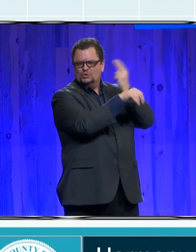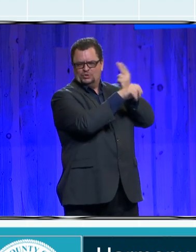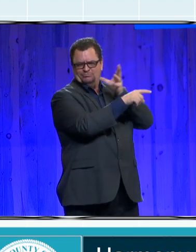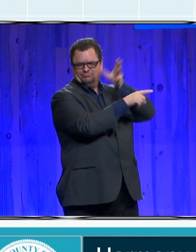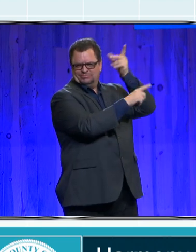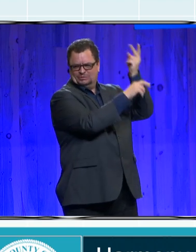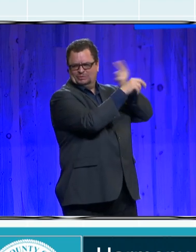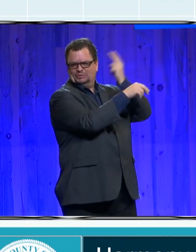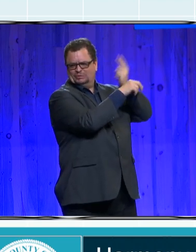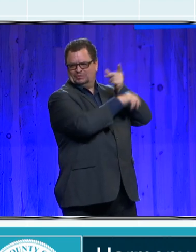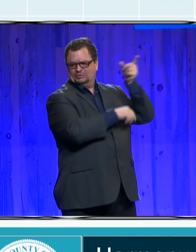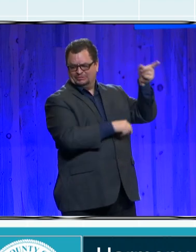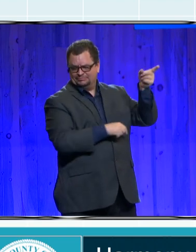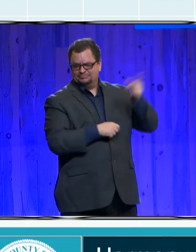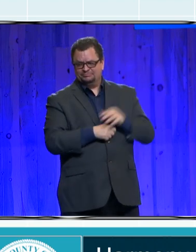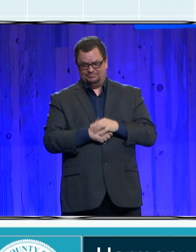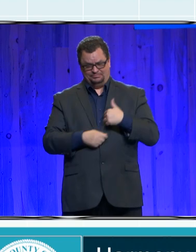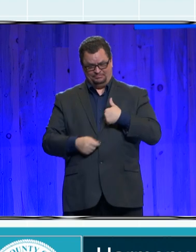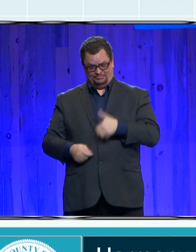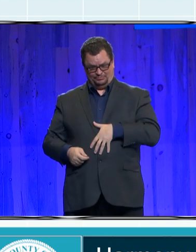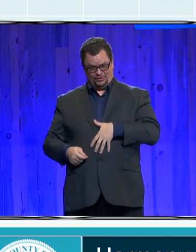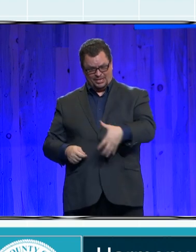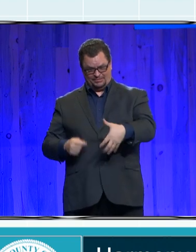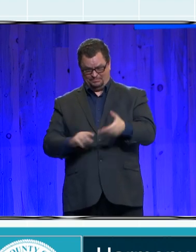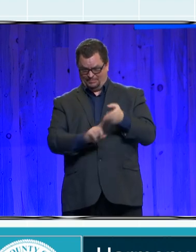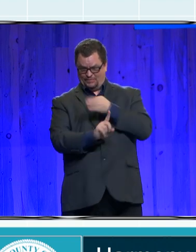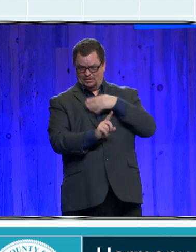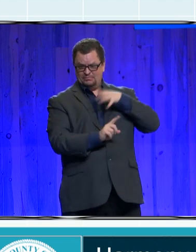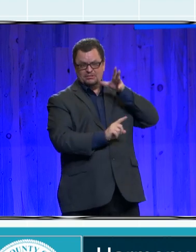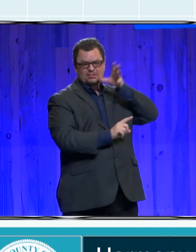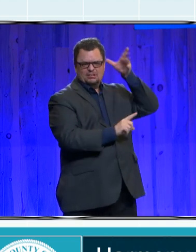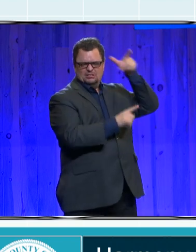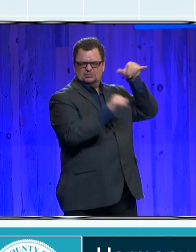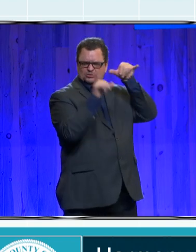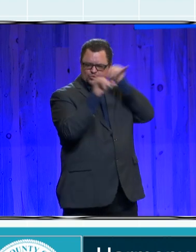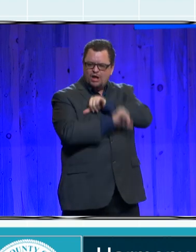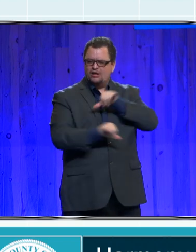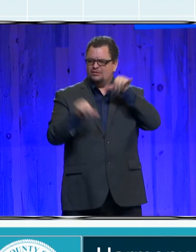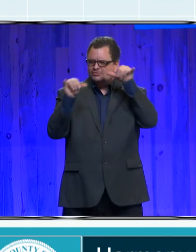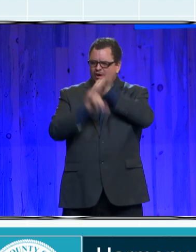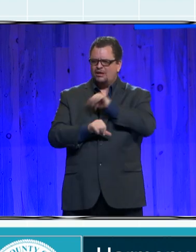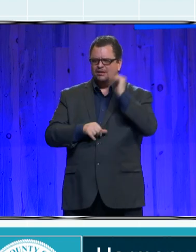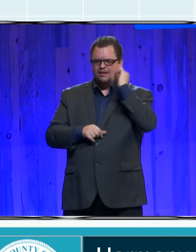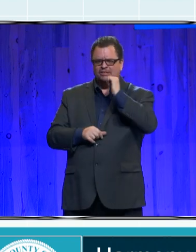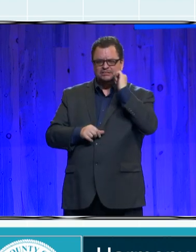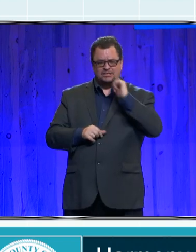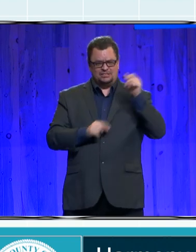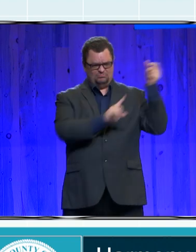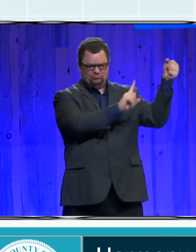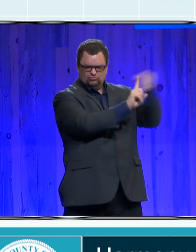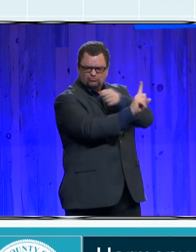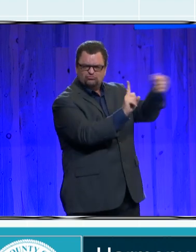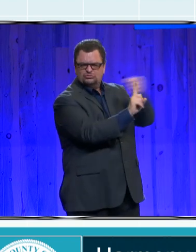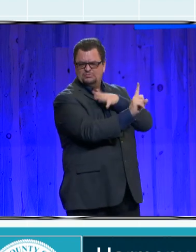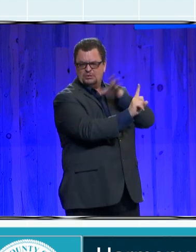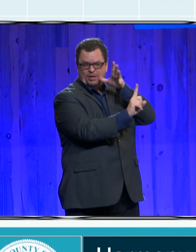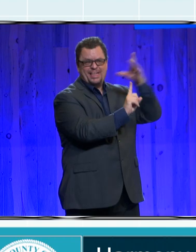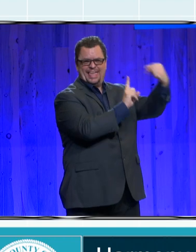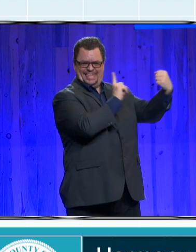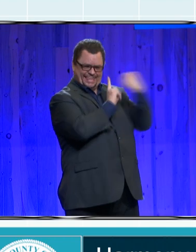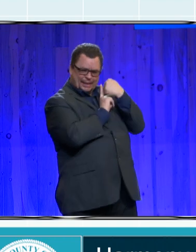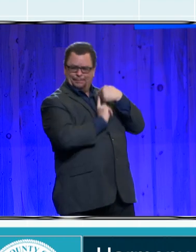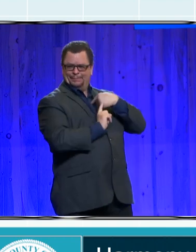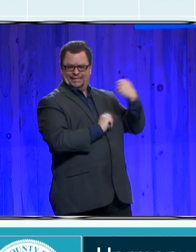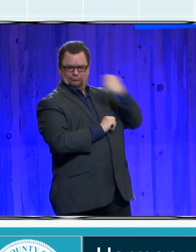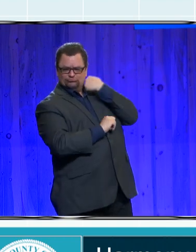intoxicated, physically assault my mother and me. I don't remember my father being sober most of